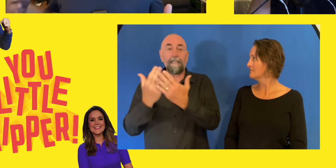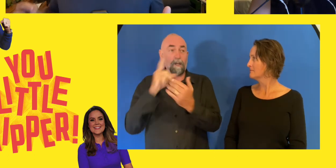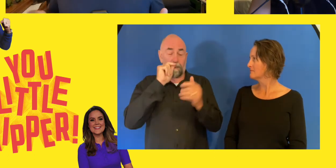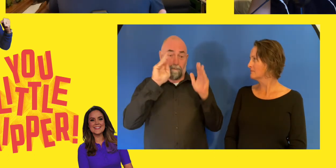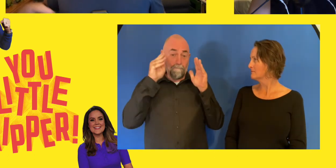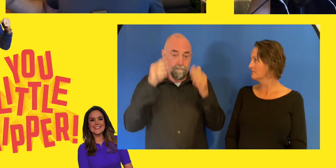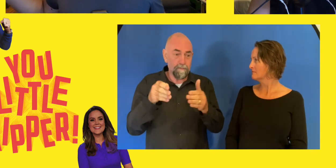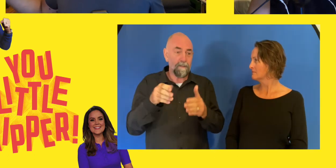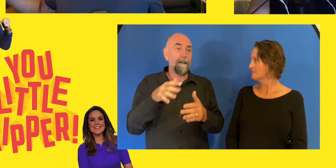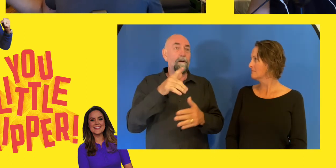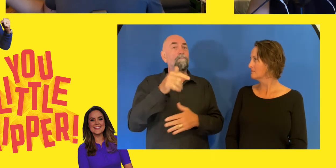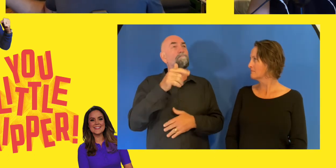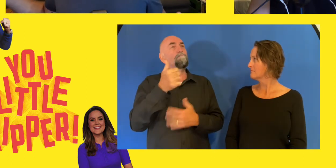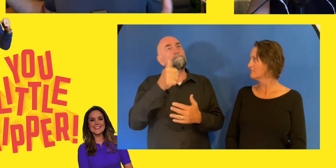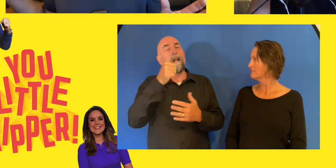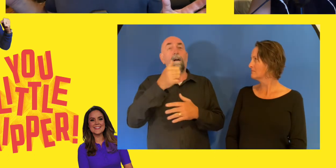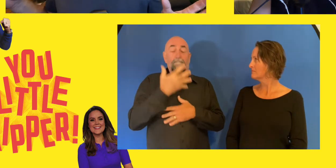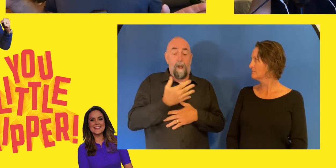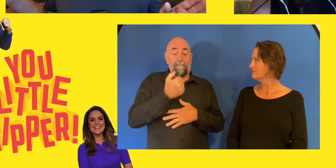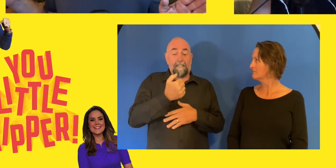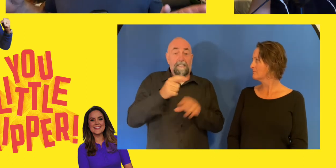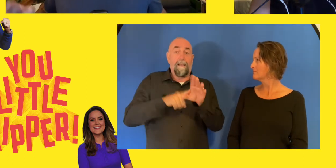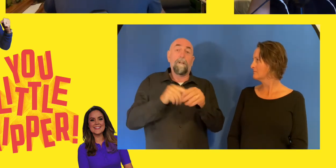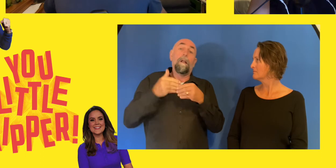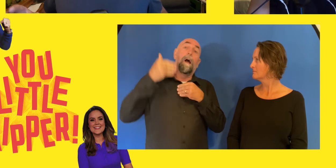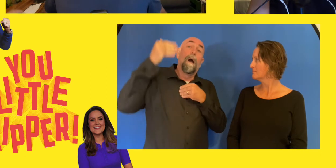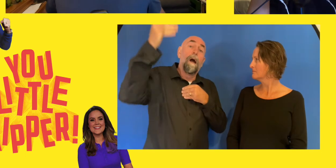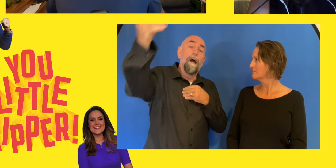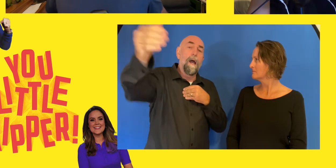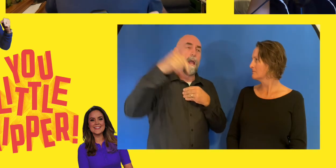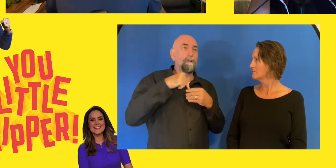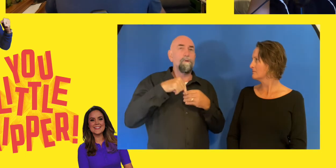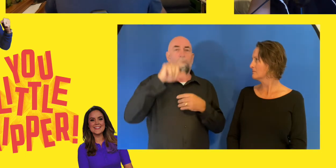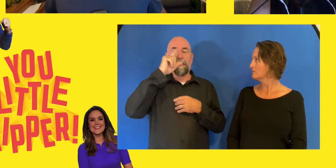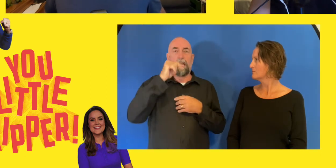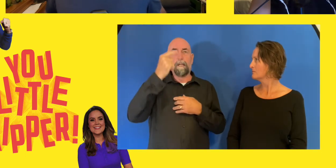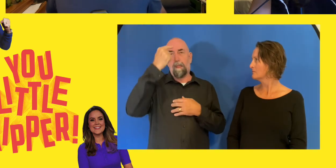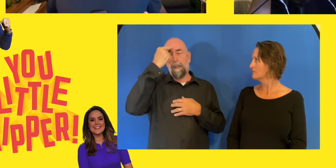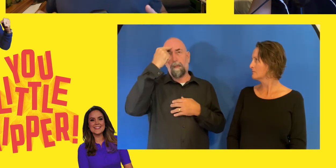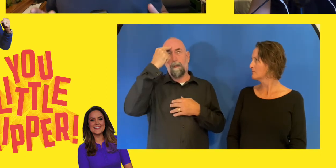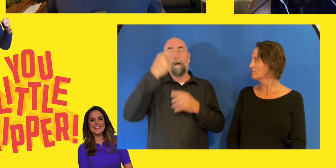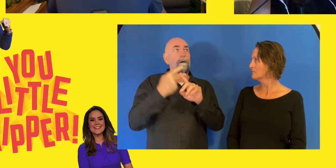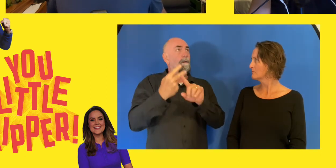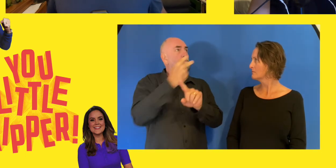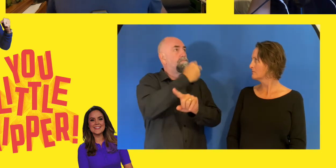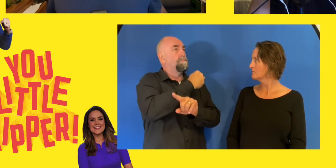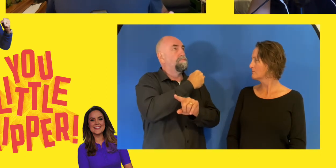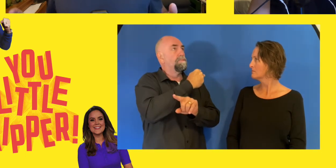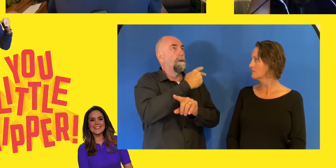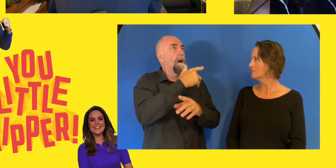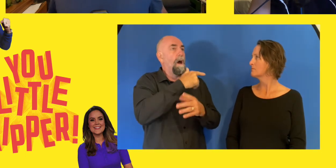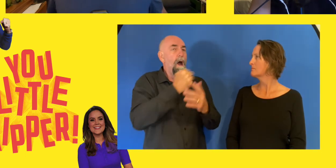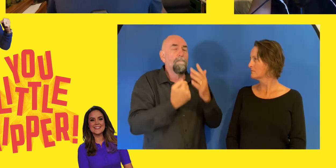especially like five, six, seven years out. And you can go directly to the emotion that you were feeling at that moment in time.